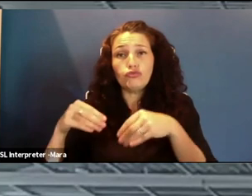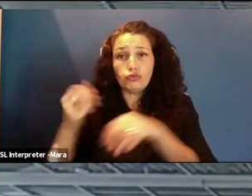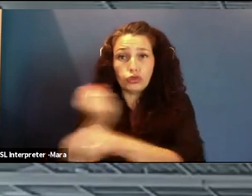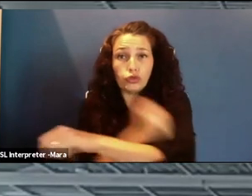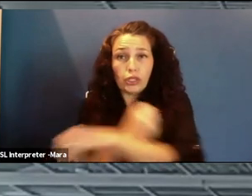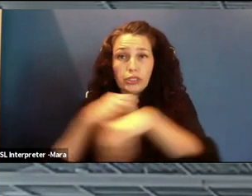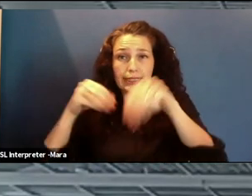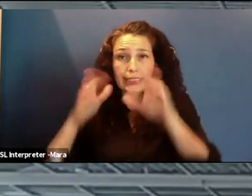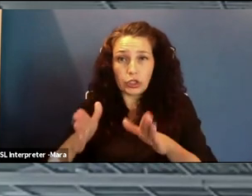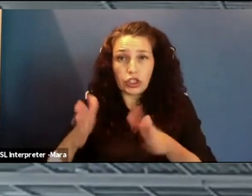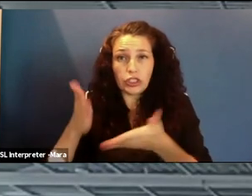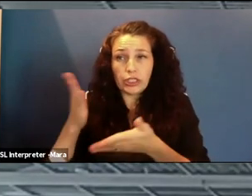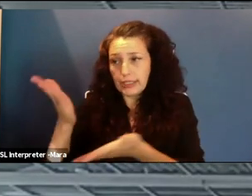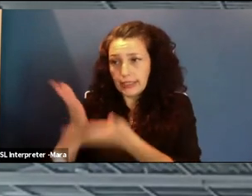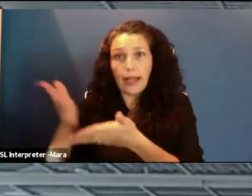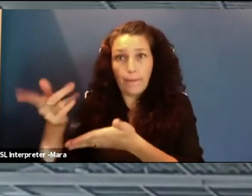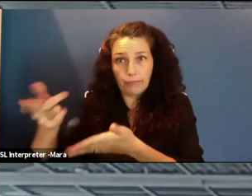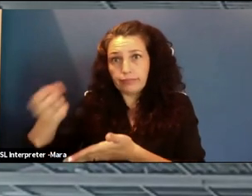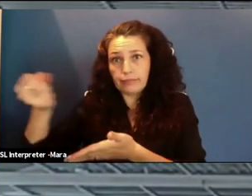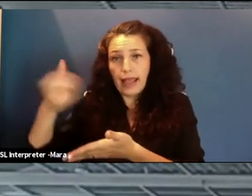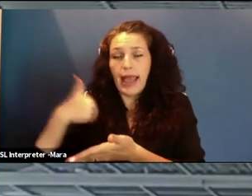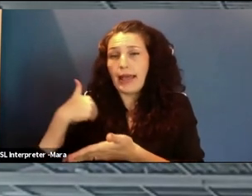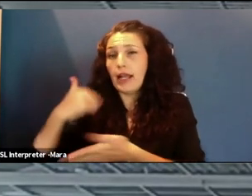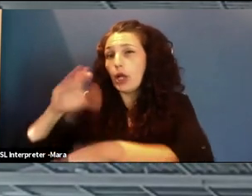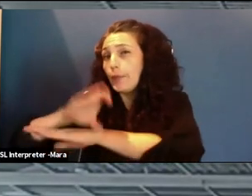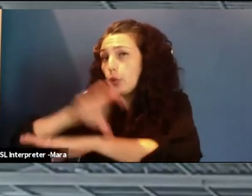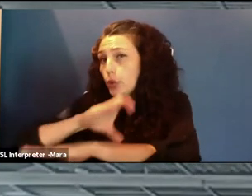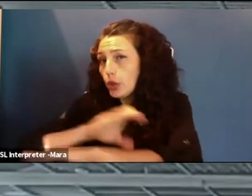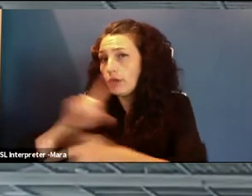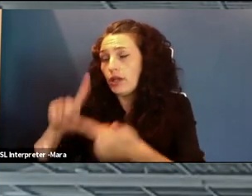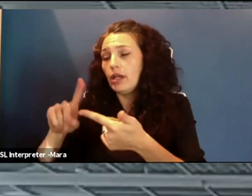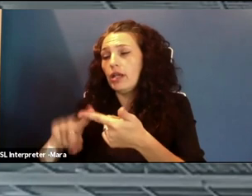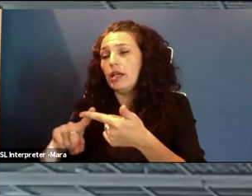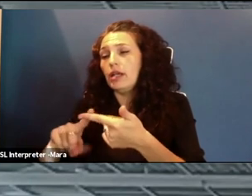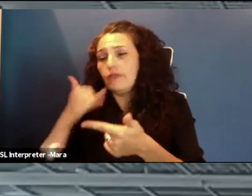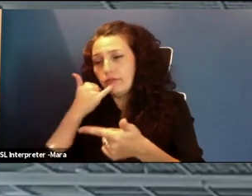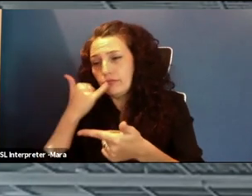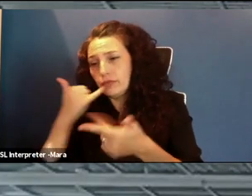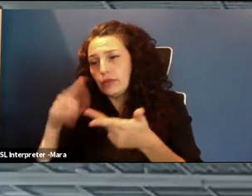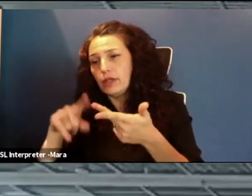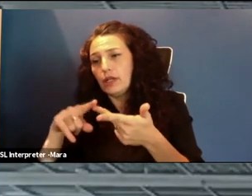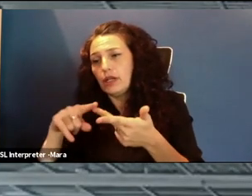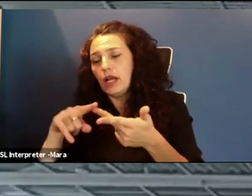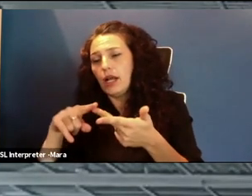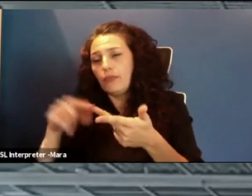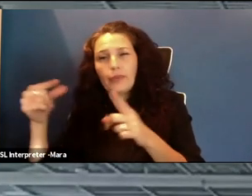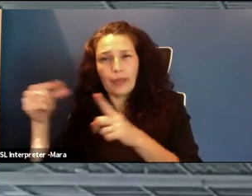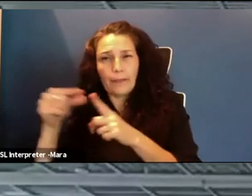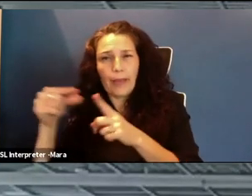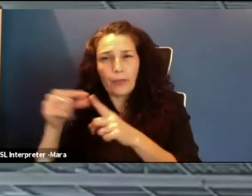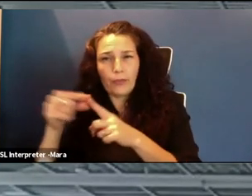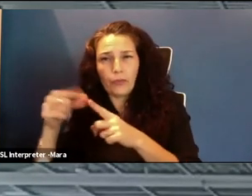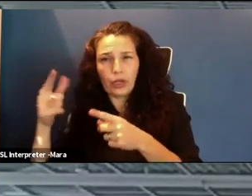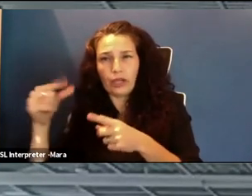a computer, a cell phone, and a memory card. After going through all of the required investigative